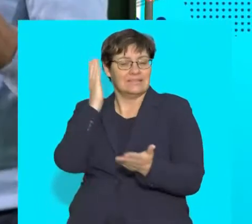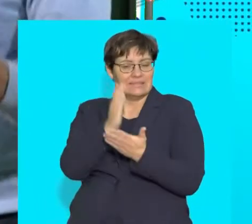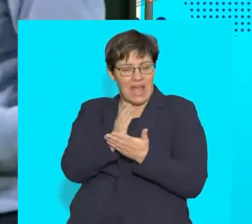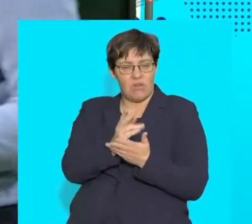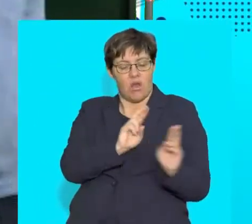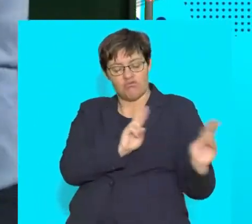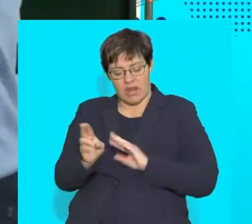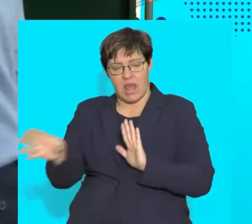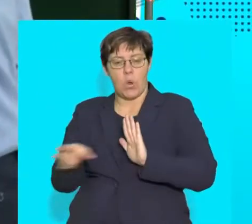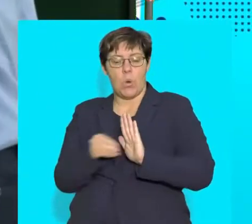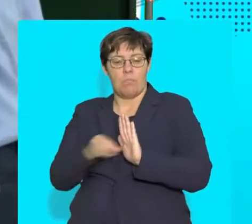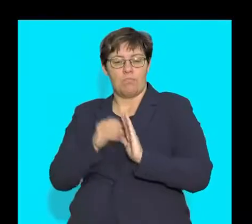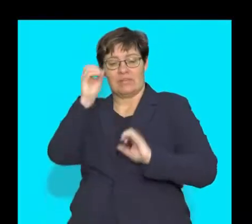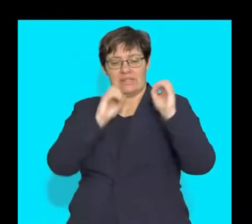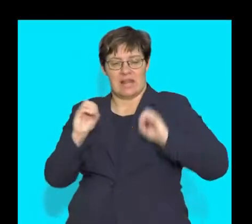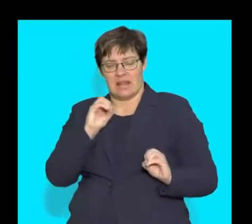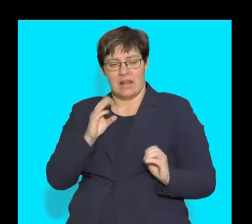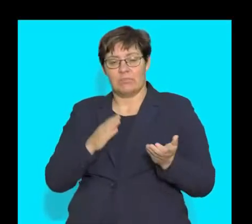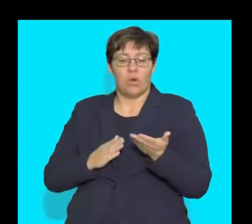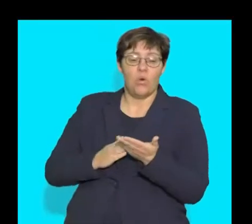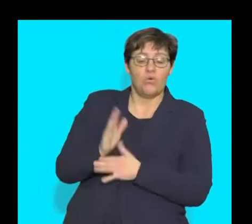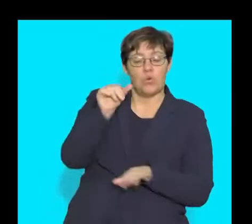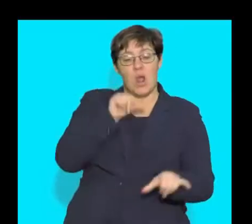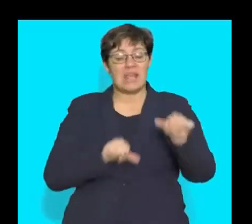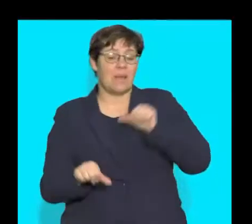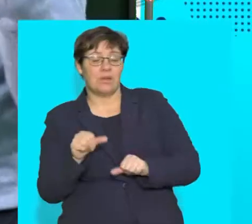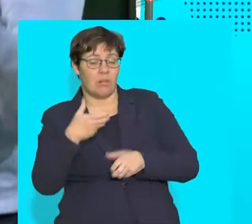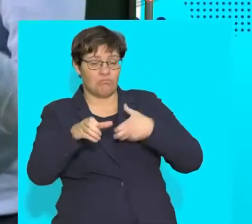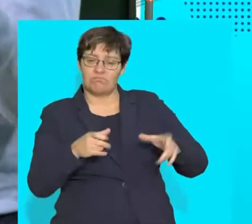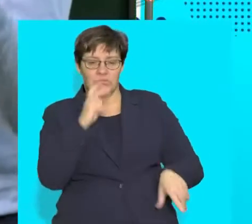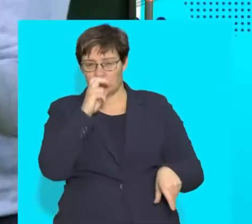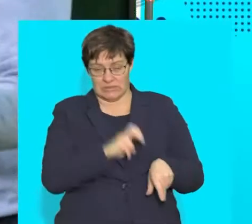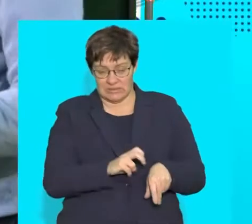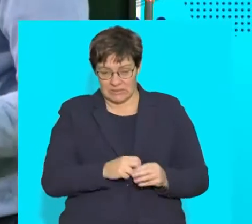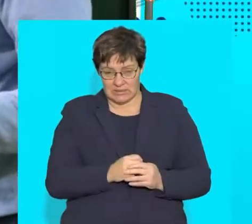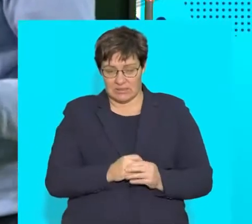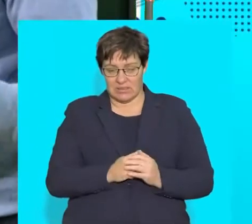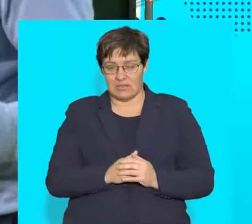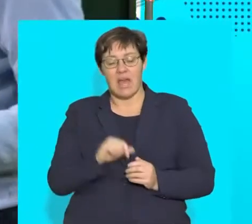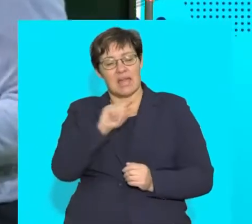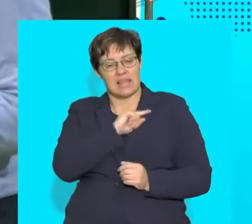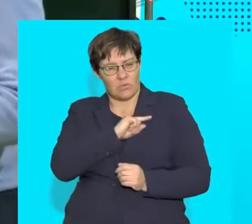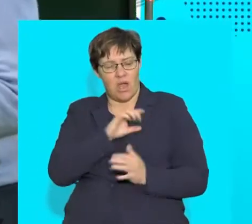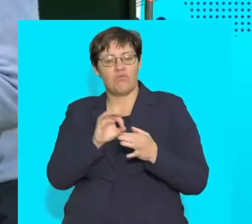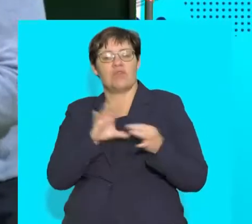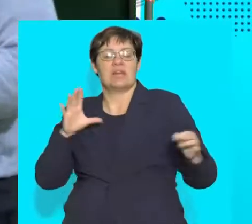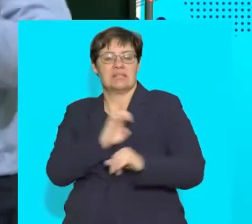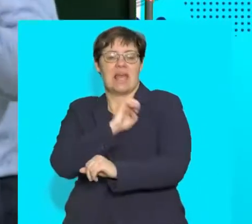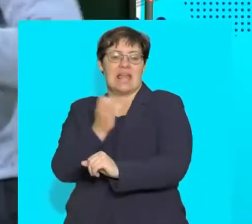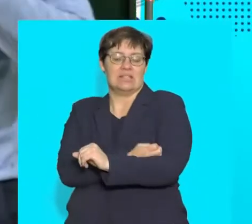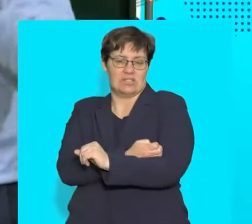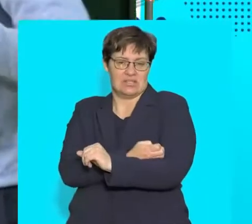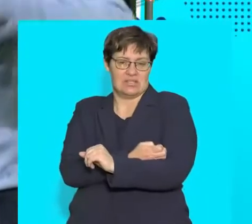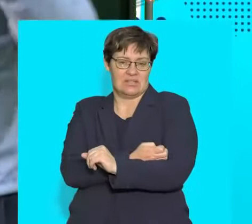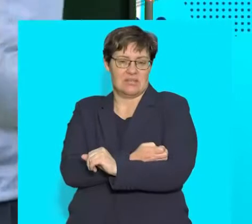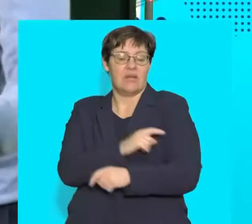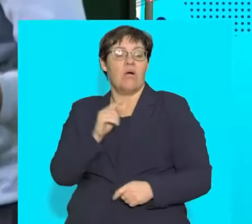the glucose can be readily absorbed without having to go through chemical breakdown. And that is what gives the release